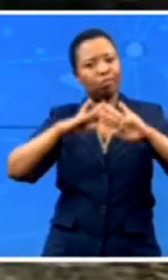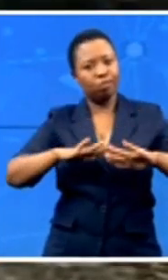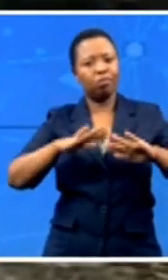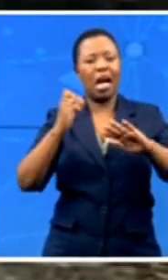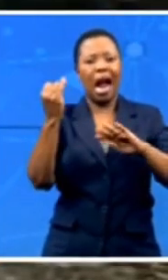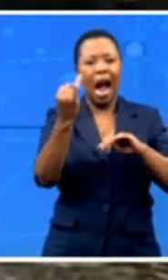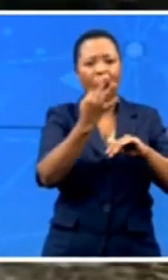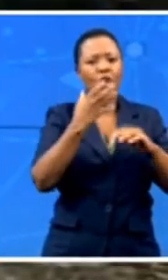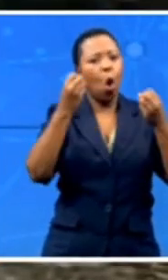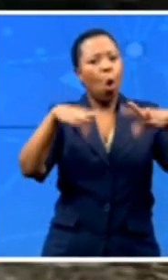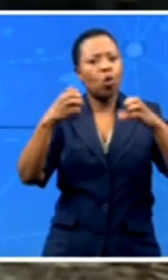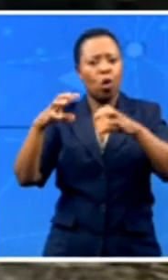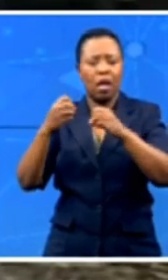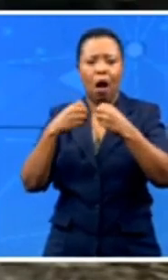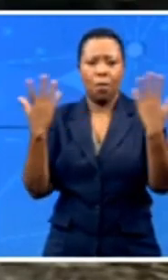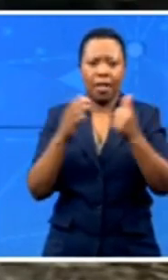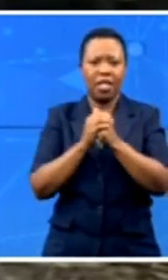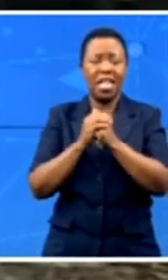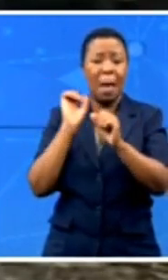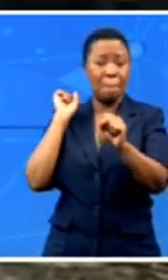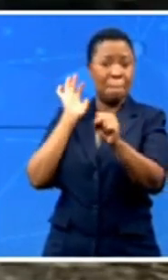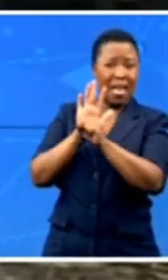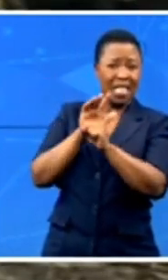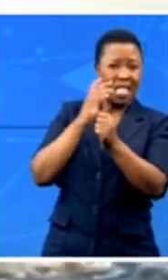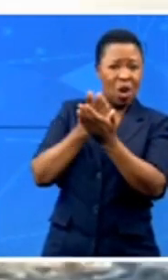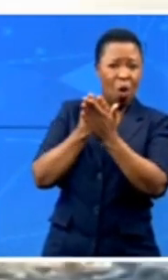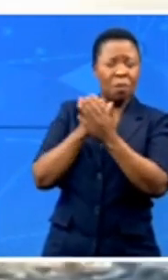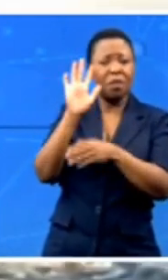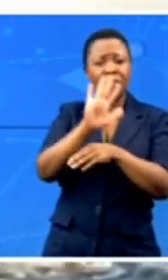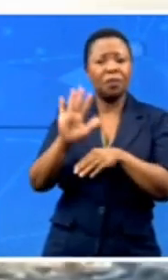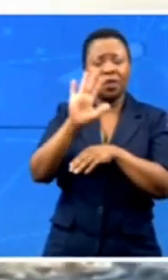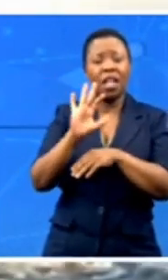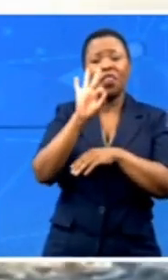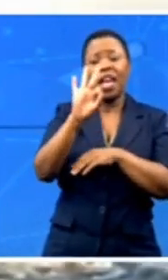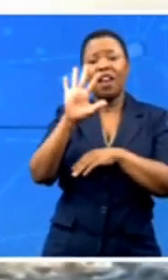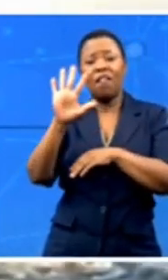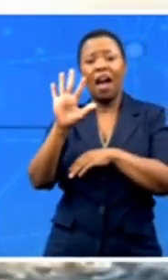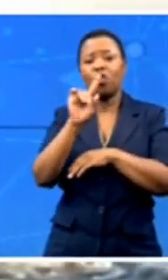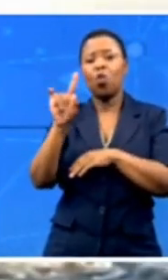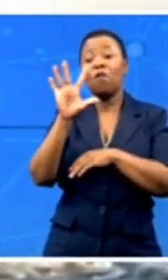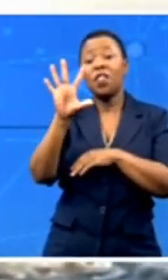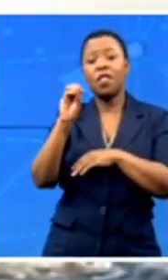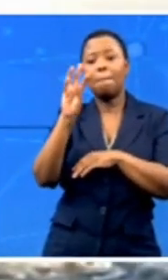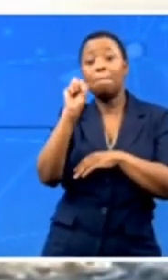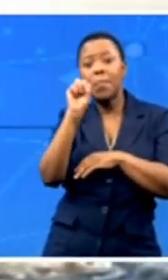unrest is estimated at between 35 and 50 billion rand. Rene Hainer, SABC News, Durban.